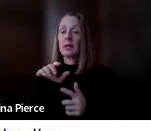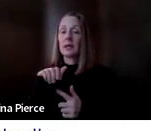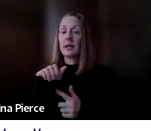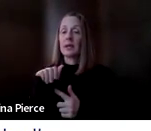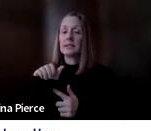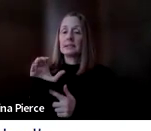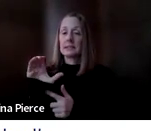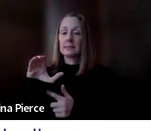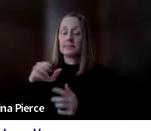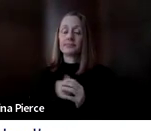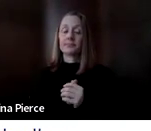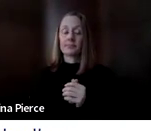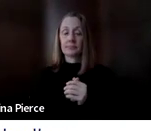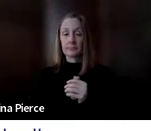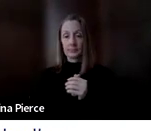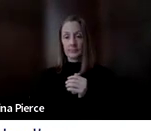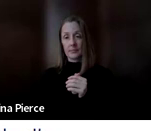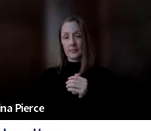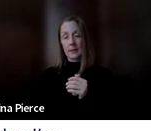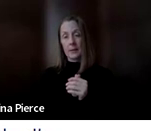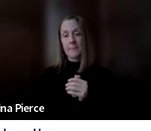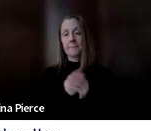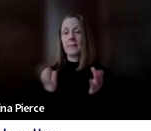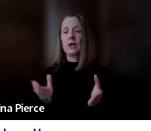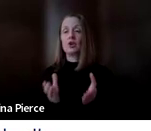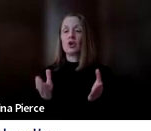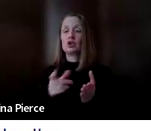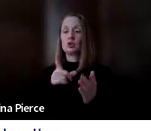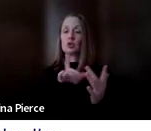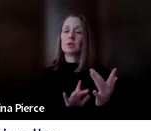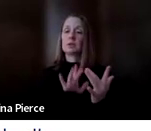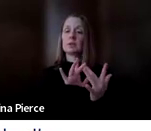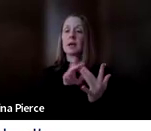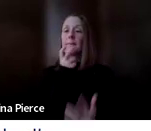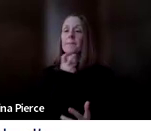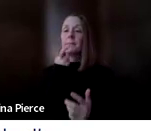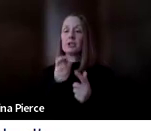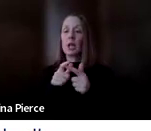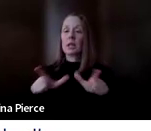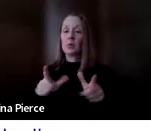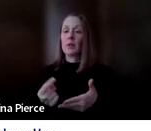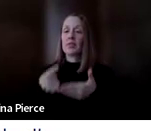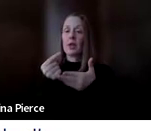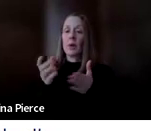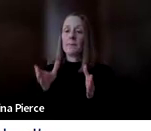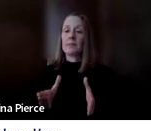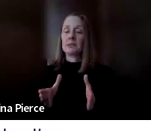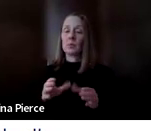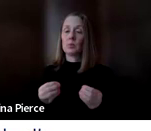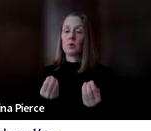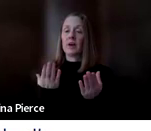Typically, we would, I would encourage you to reach out to a speech language therapist who can take the lead on providing an evaluation.